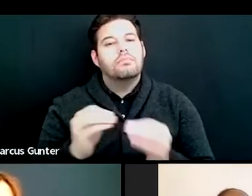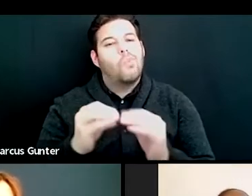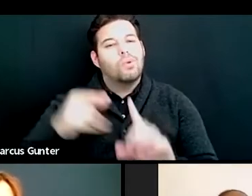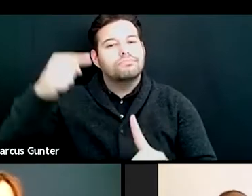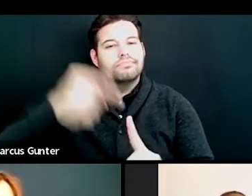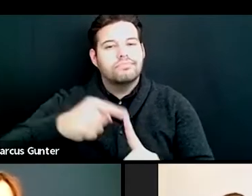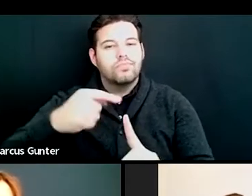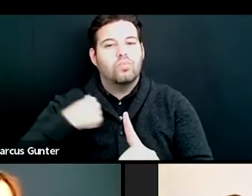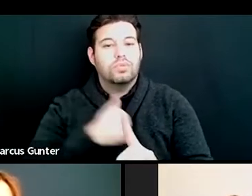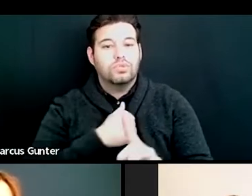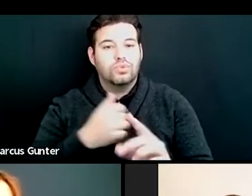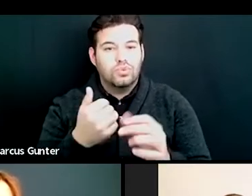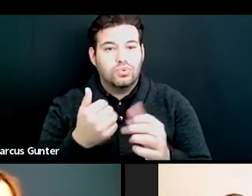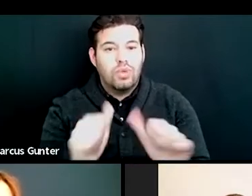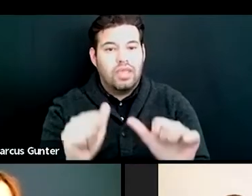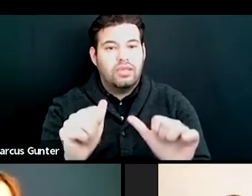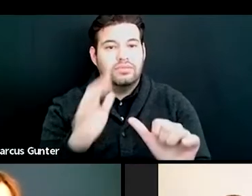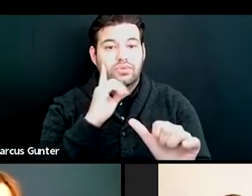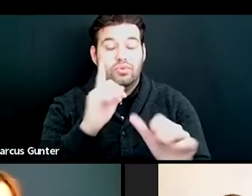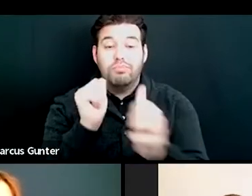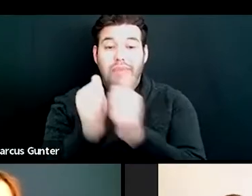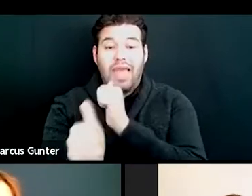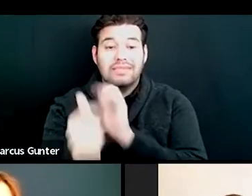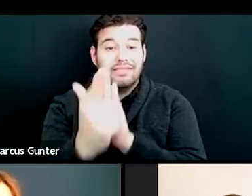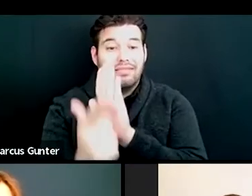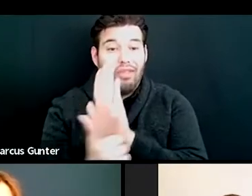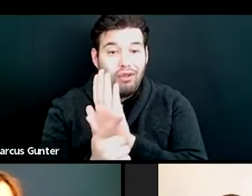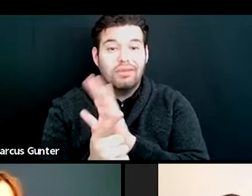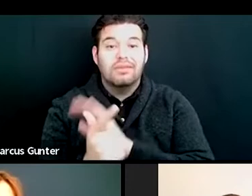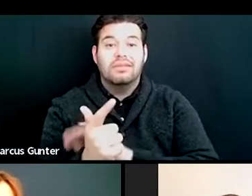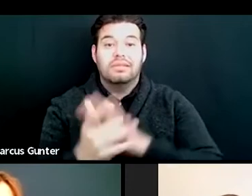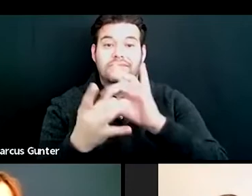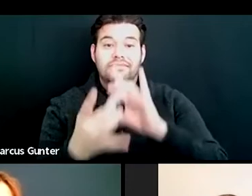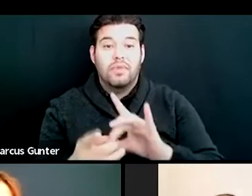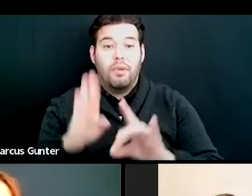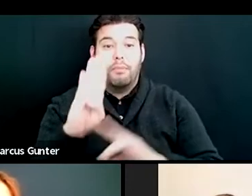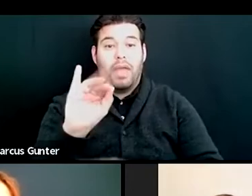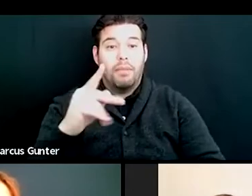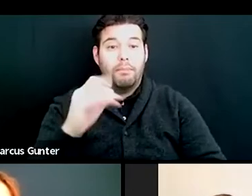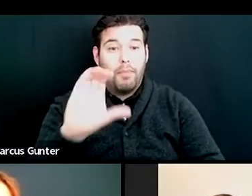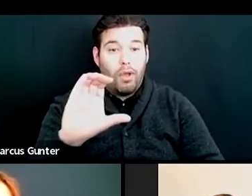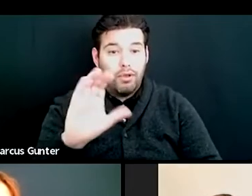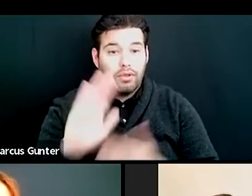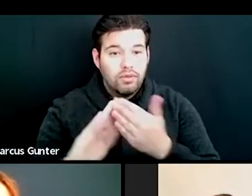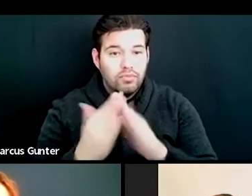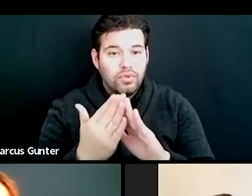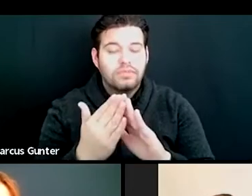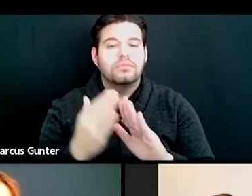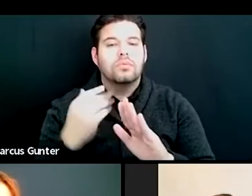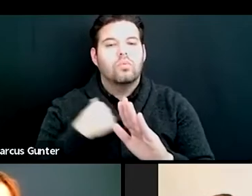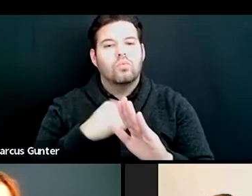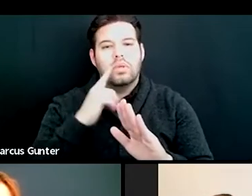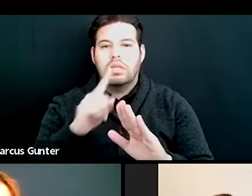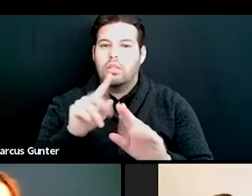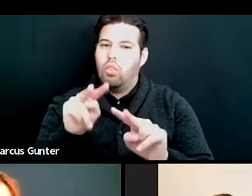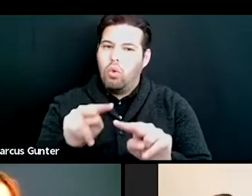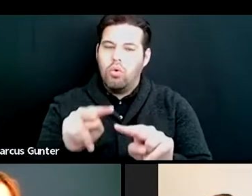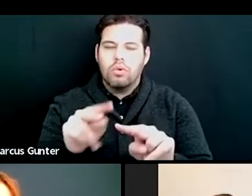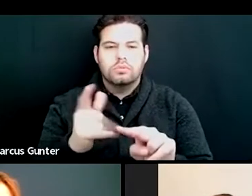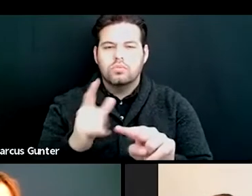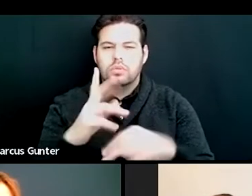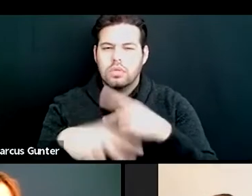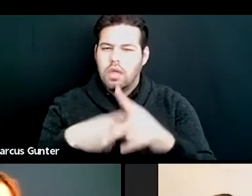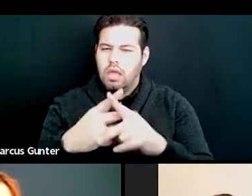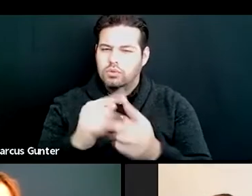we are trying to pass legislation that have to do with BIPOC communities that we really look into what is the